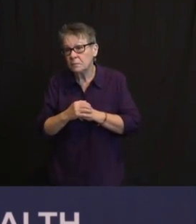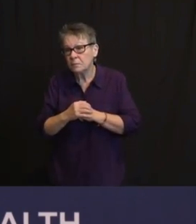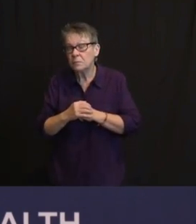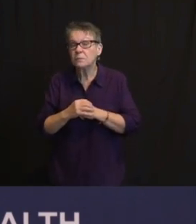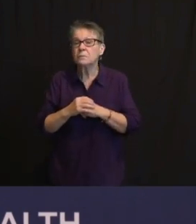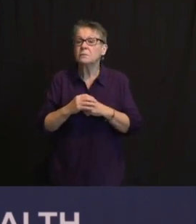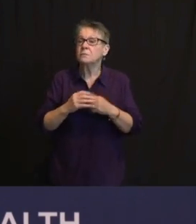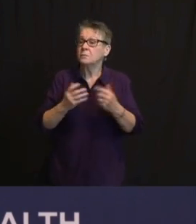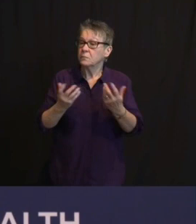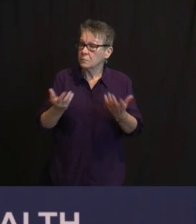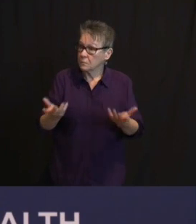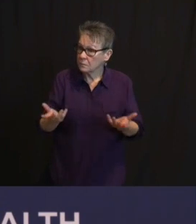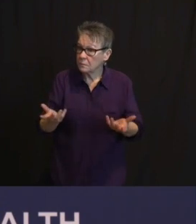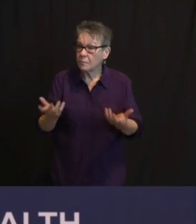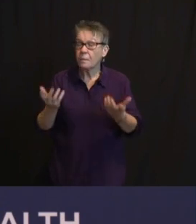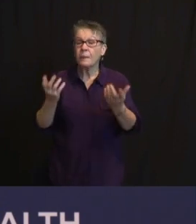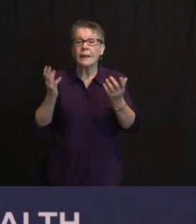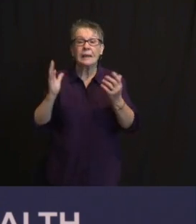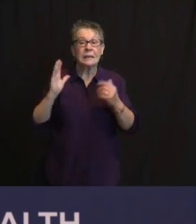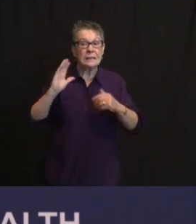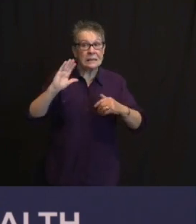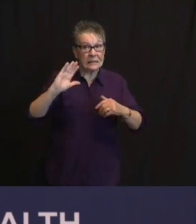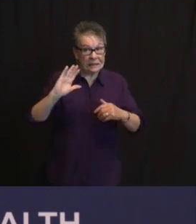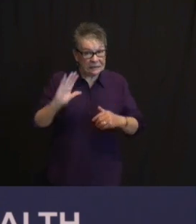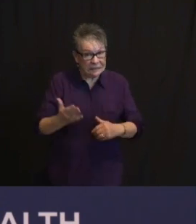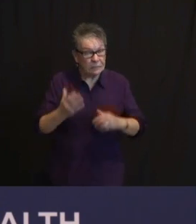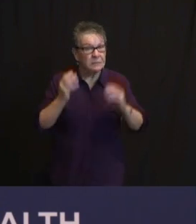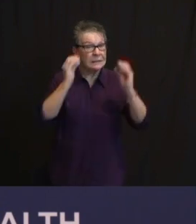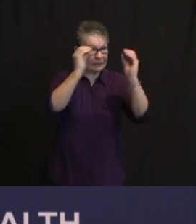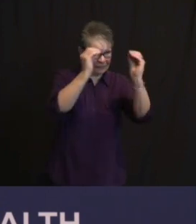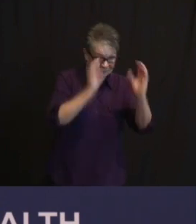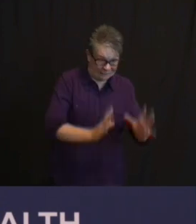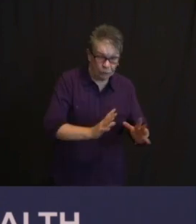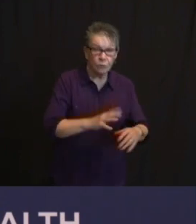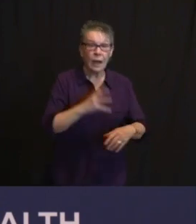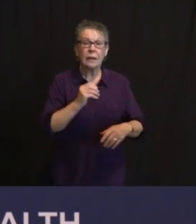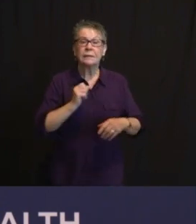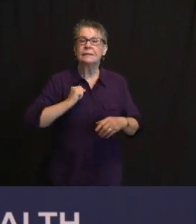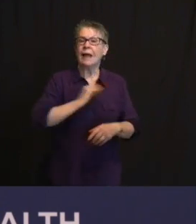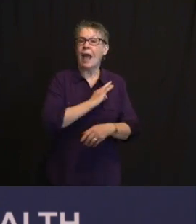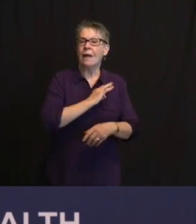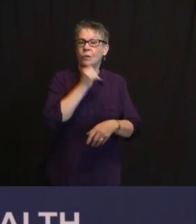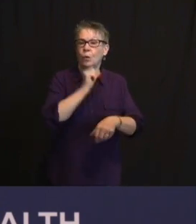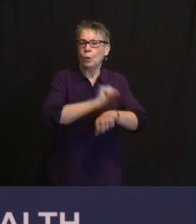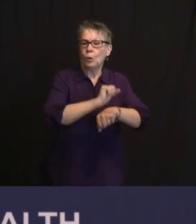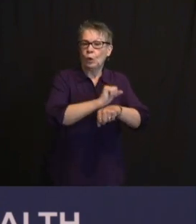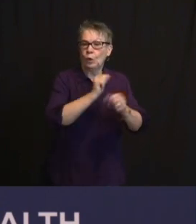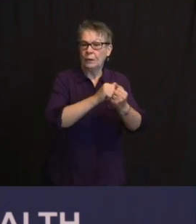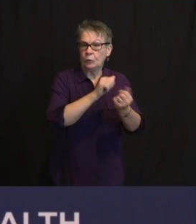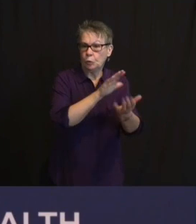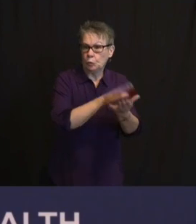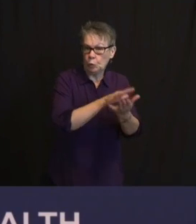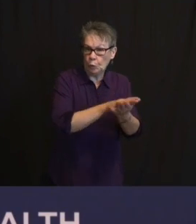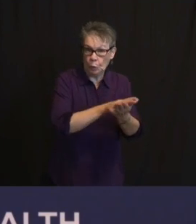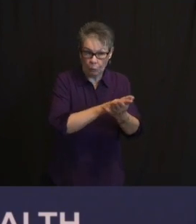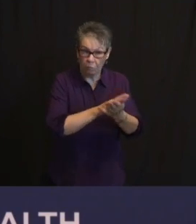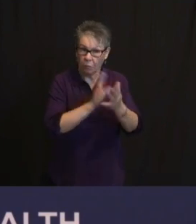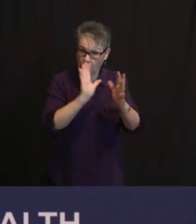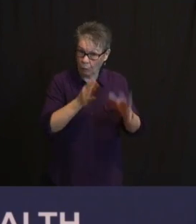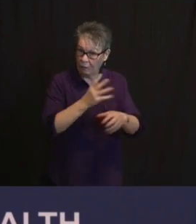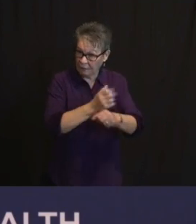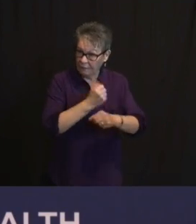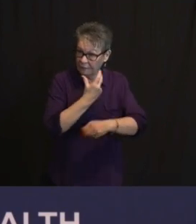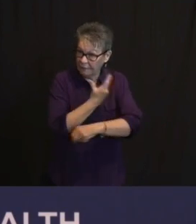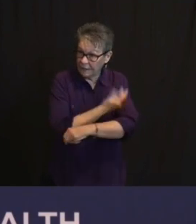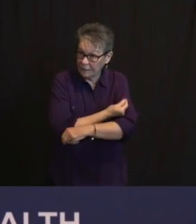STAFF ARE ELIGIBLE FOR VACCINES, THERE'S AN EXPECTATION. YOU MENTIONED THAT SCHOOLS WILL BE ABLE TO OPEN MORE OF THEM FOR IN-PERSON